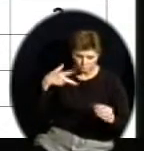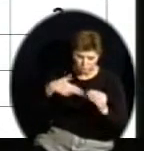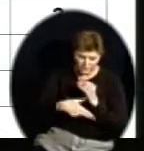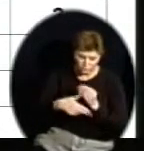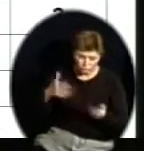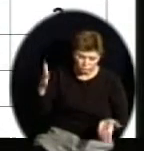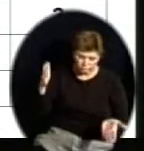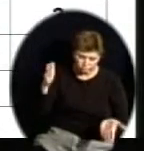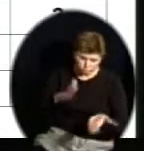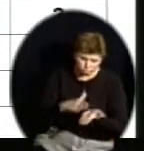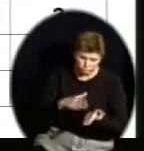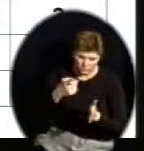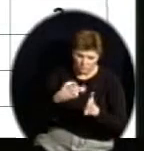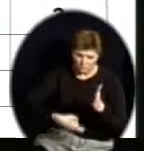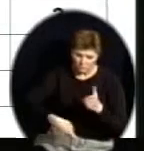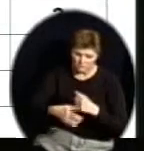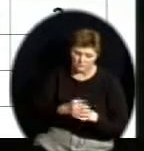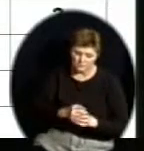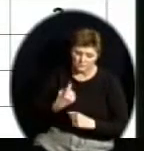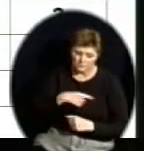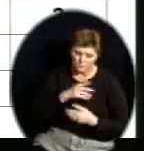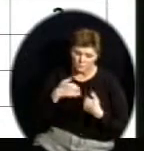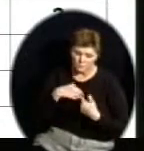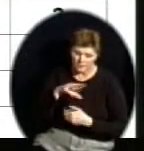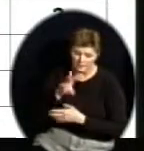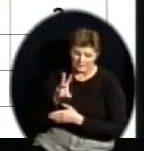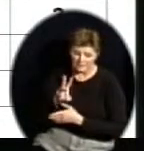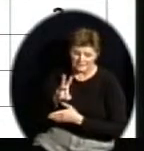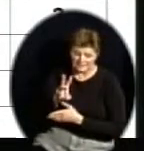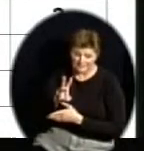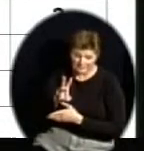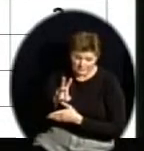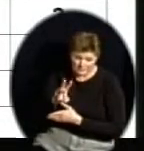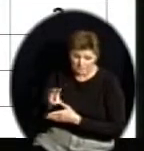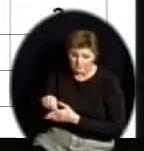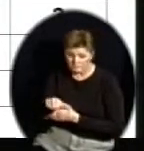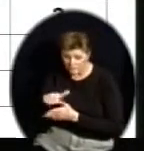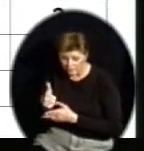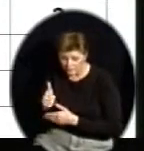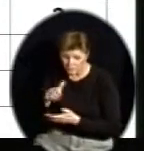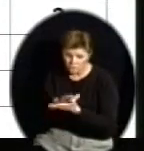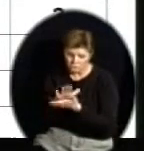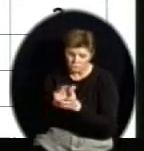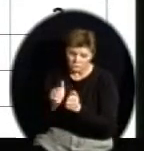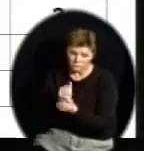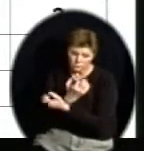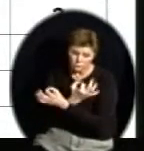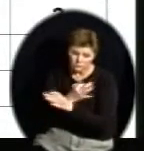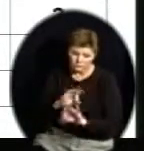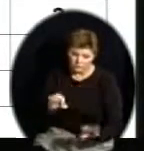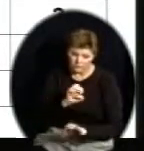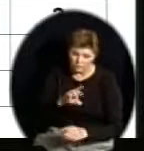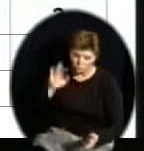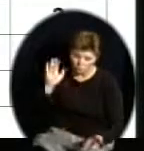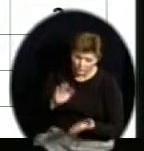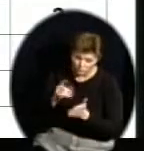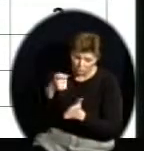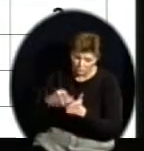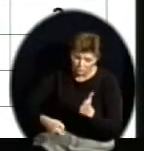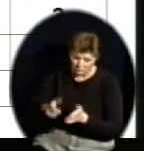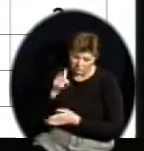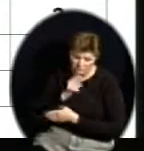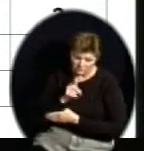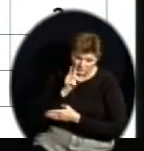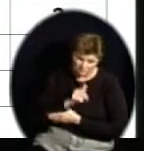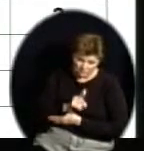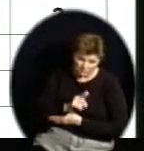six more schools that have a free and reduced lunch subgroup. The subgroups are combined across grade levels. So, for example, students in